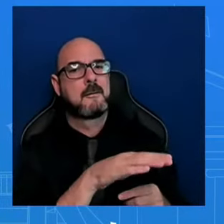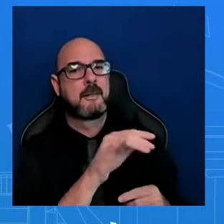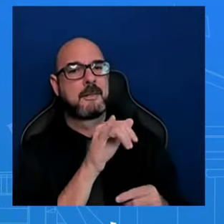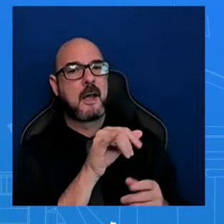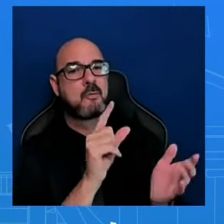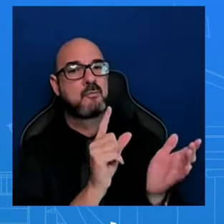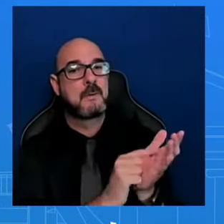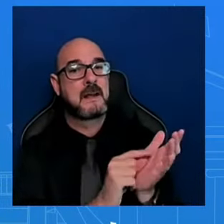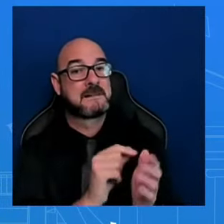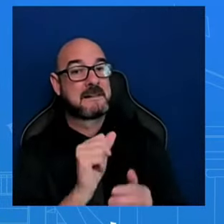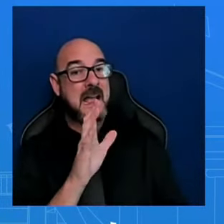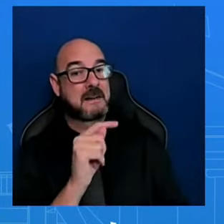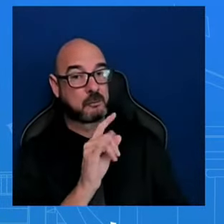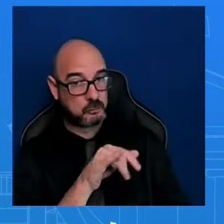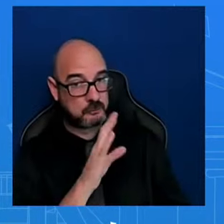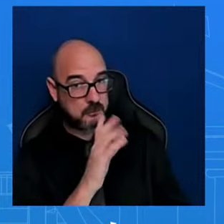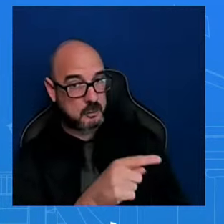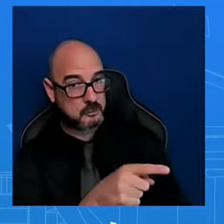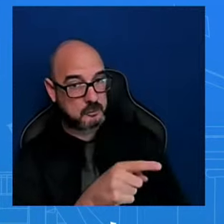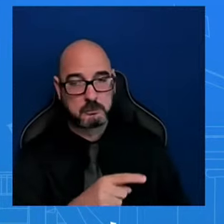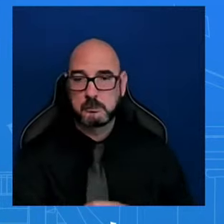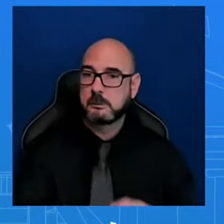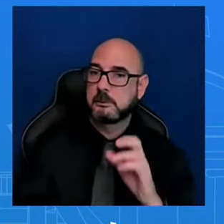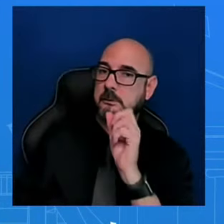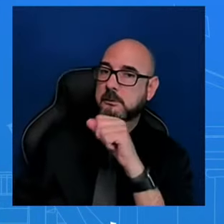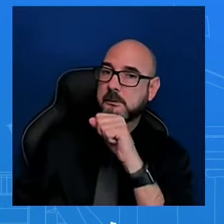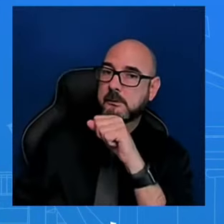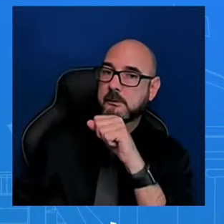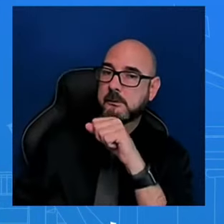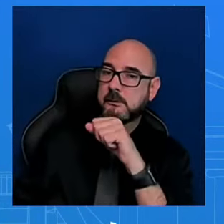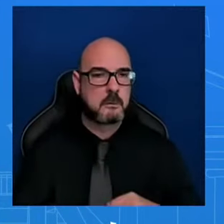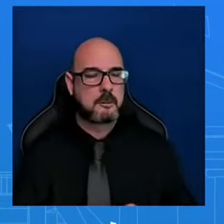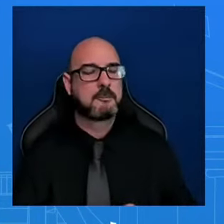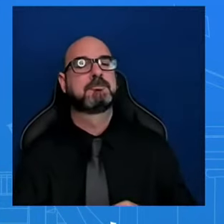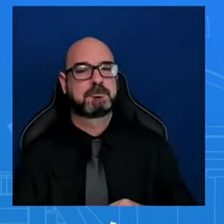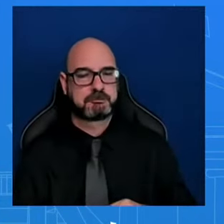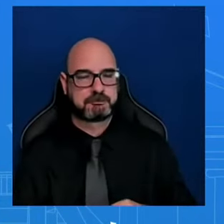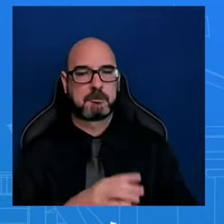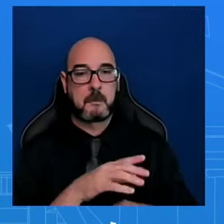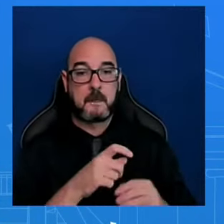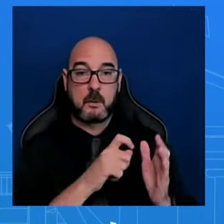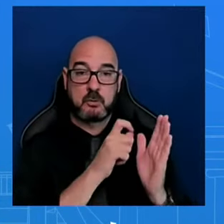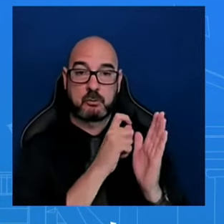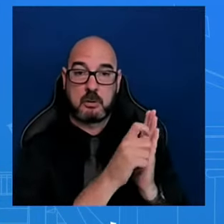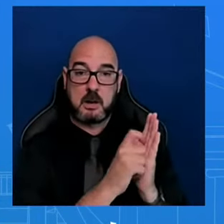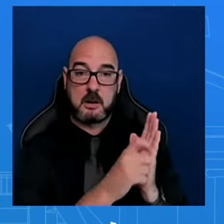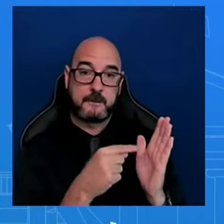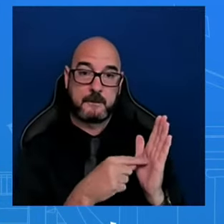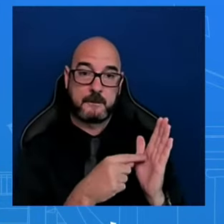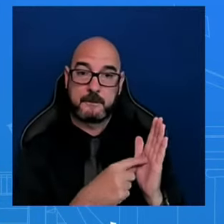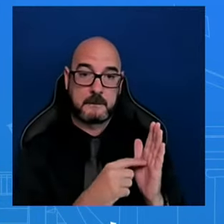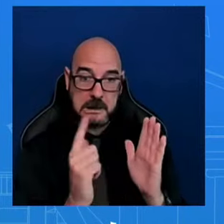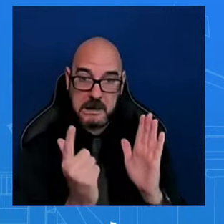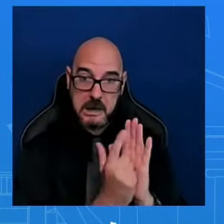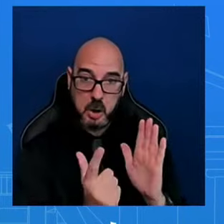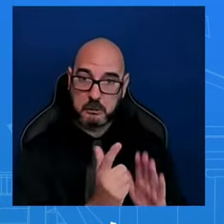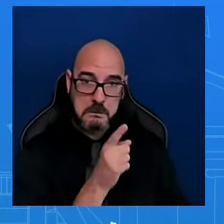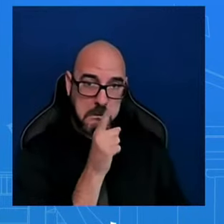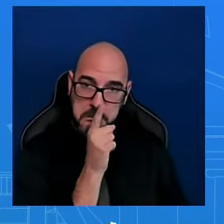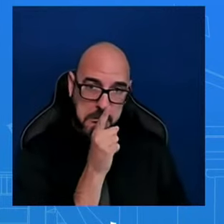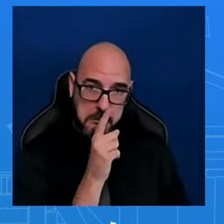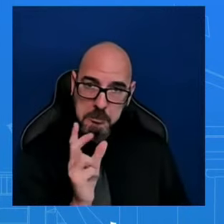where journalism is not a crime. We've been very clear about that. And as it relates to this particular